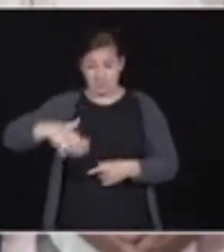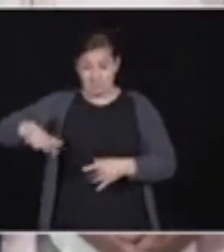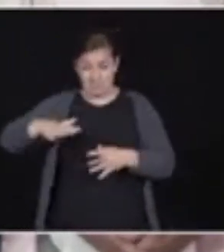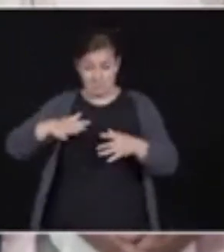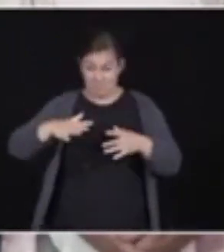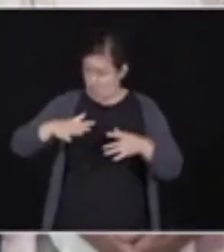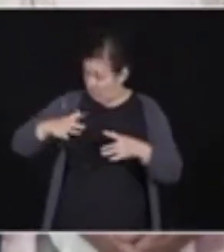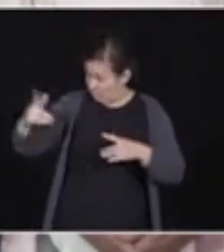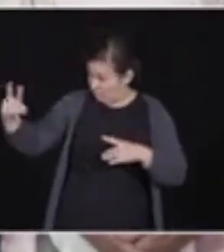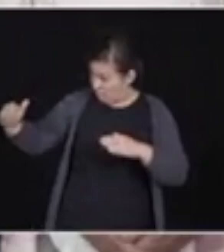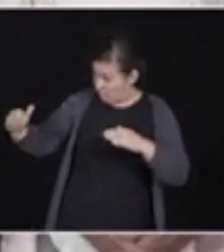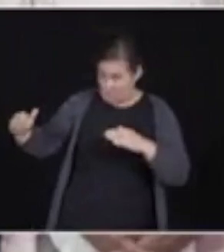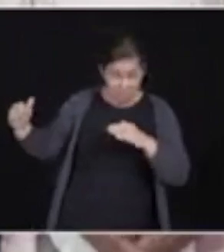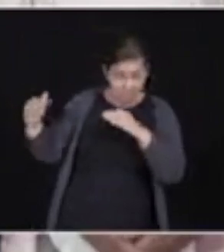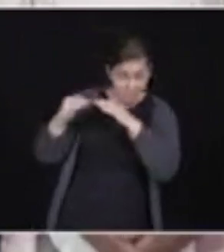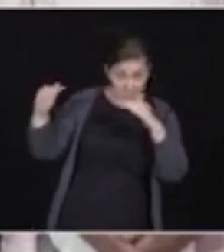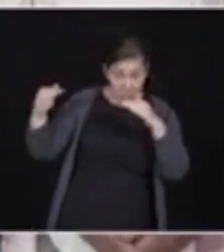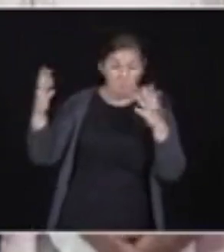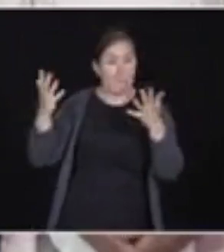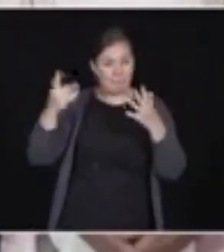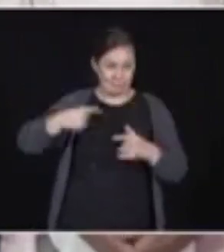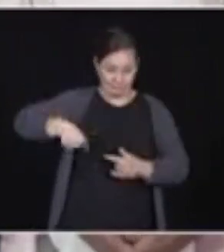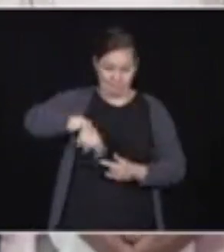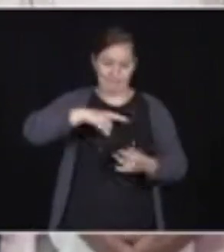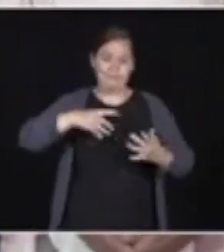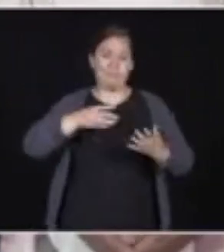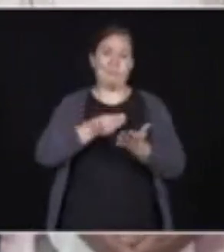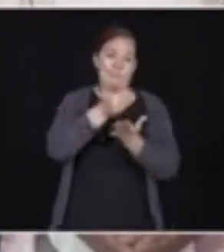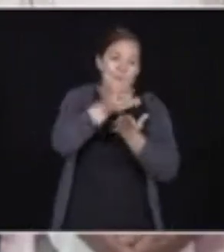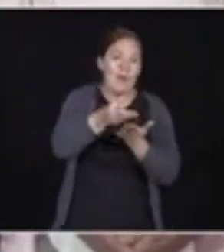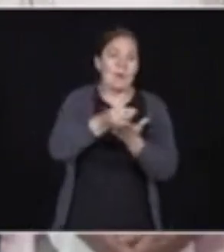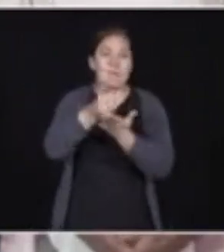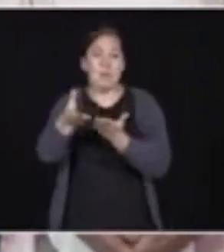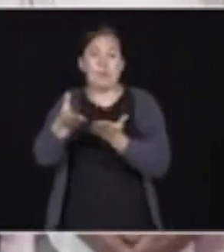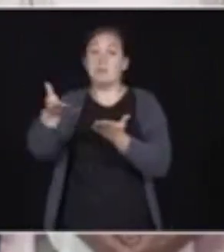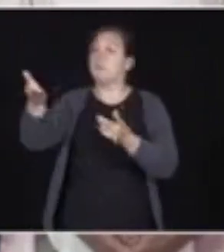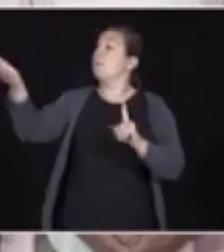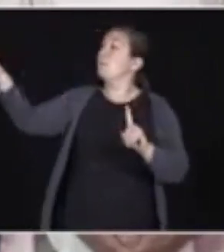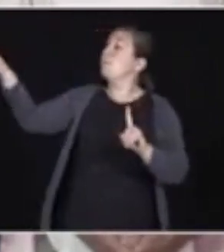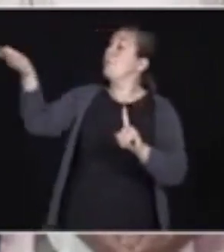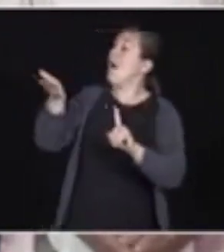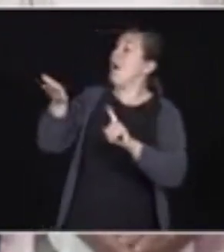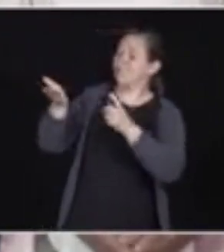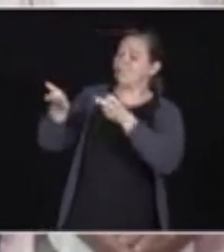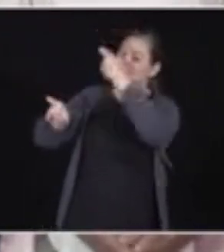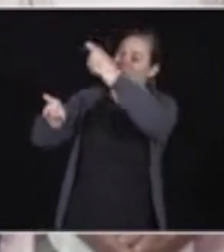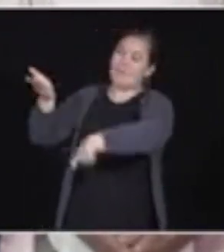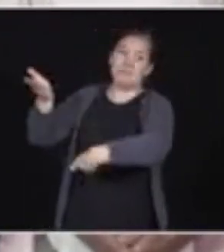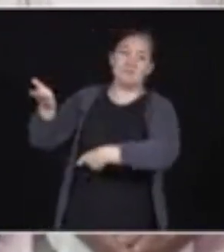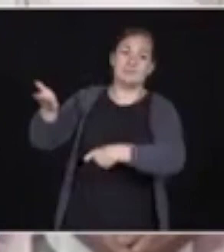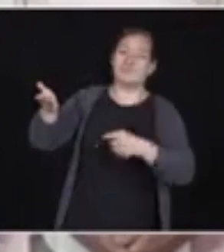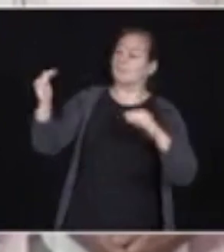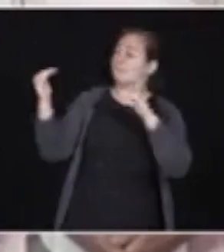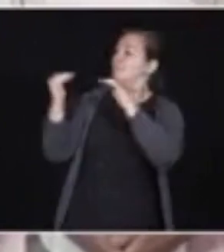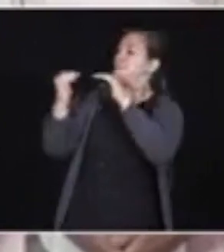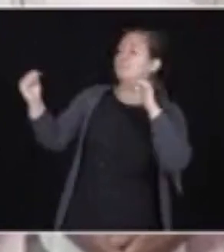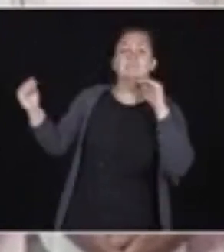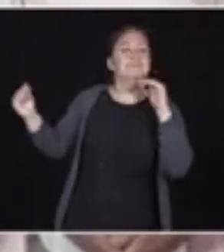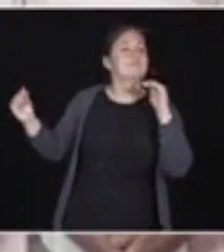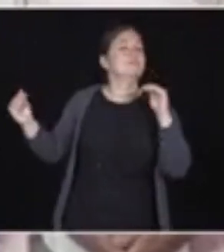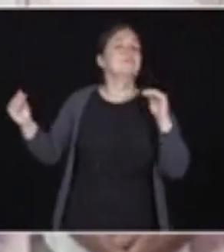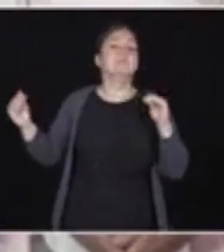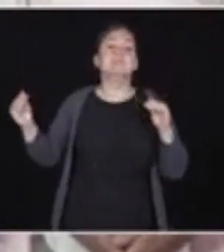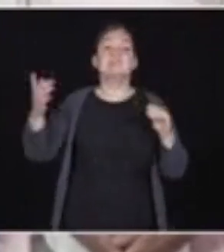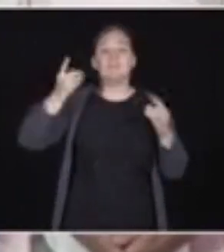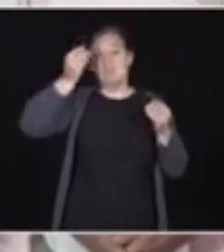tariffs and I encourage that we put retaliatory tariffs on every single item we can, dollar for dollar. But folks, we are a team. We are team